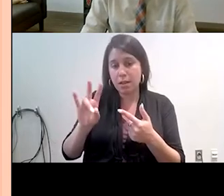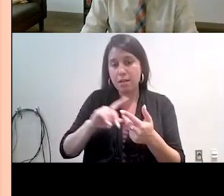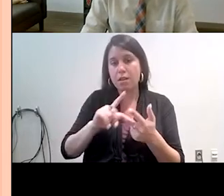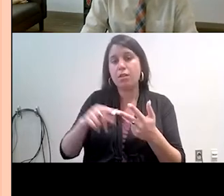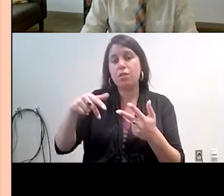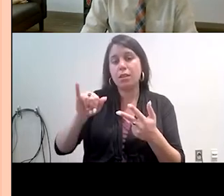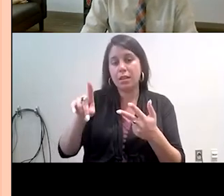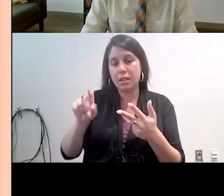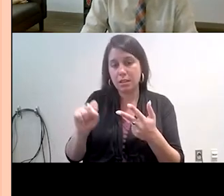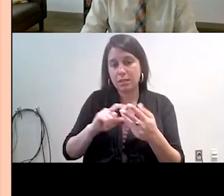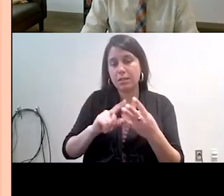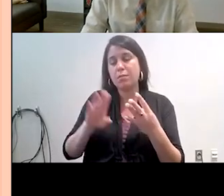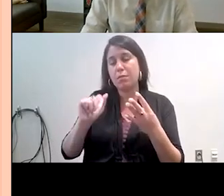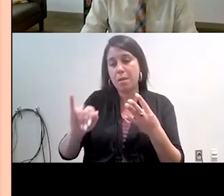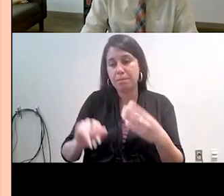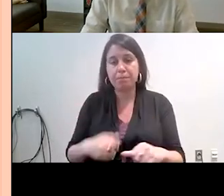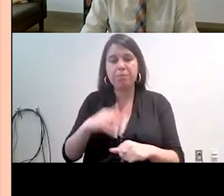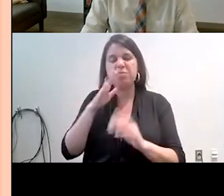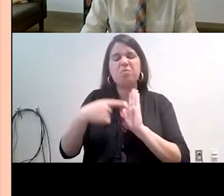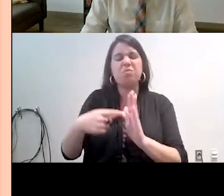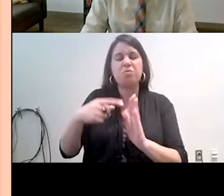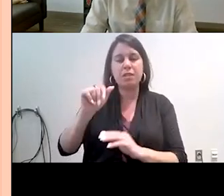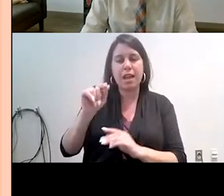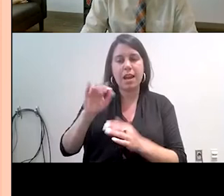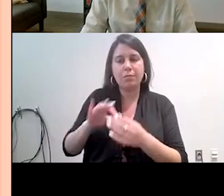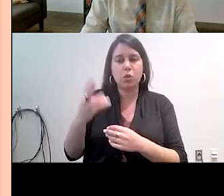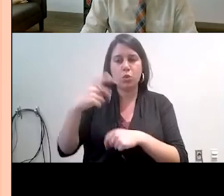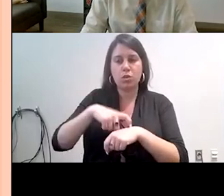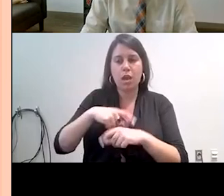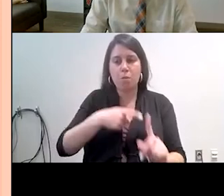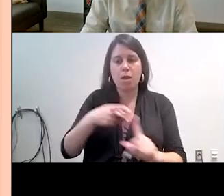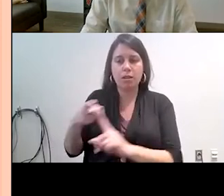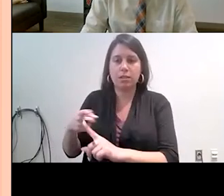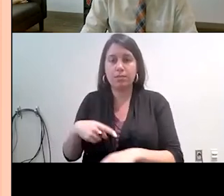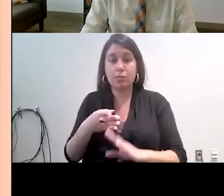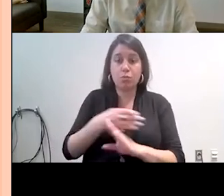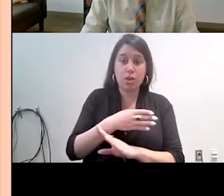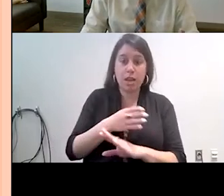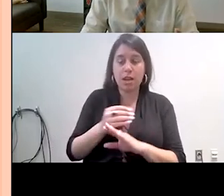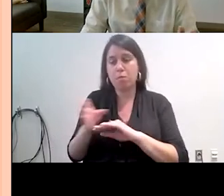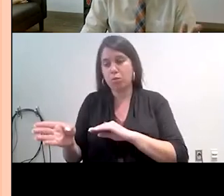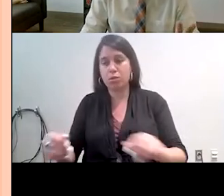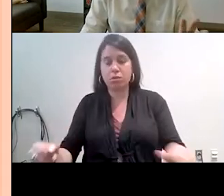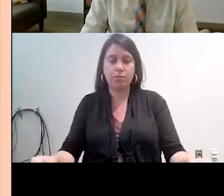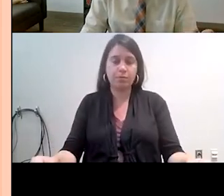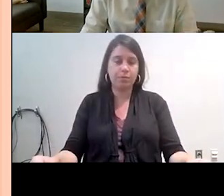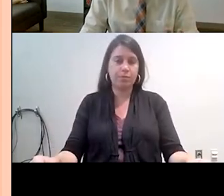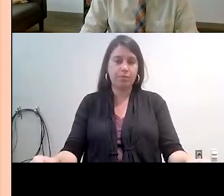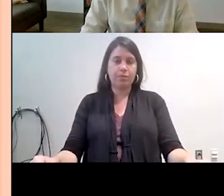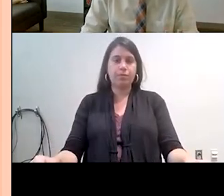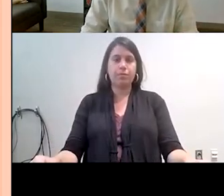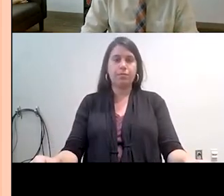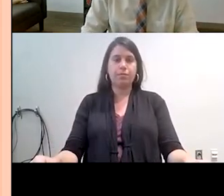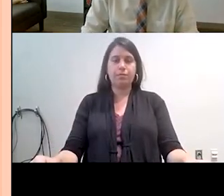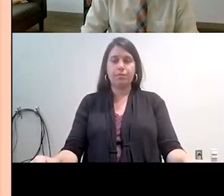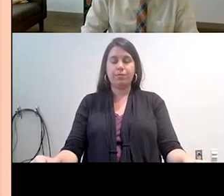data on two time points pre- and post-intervention follow-up. So with an army of two,